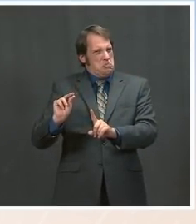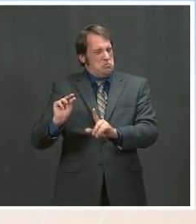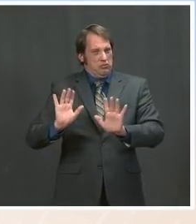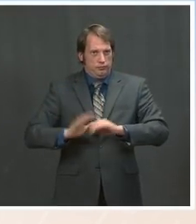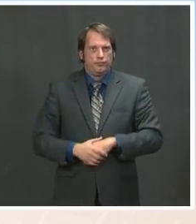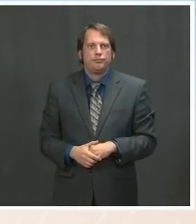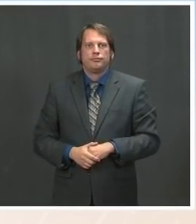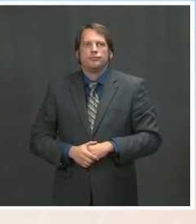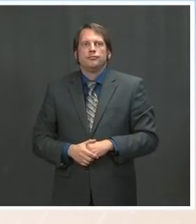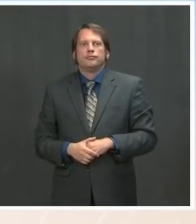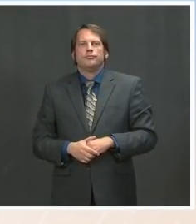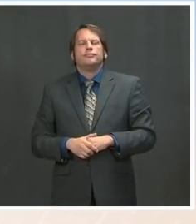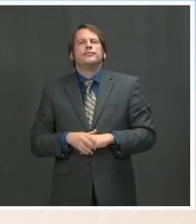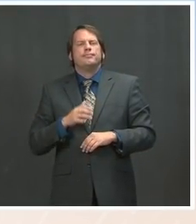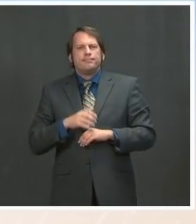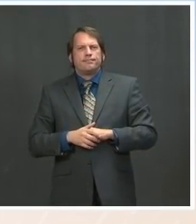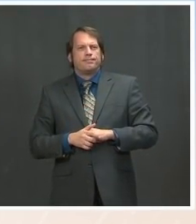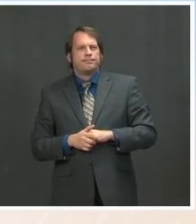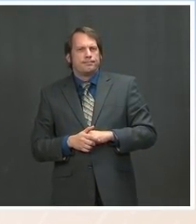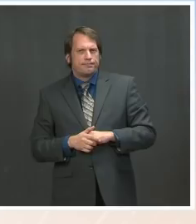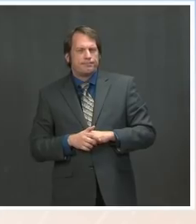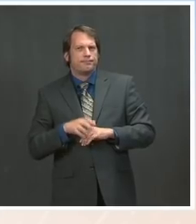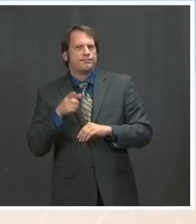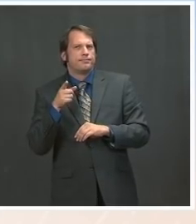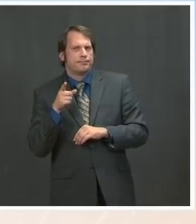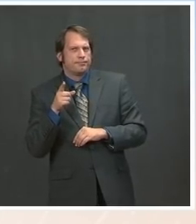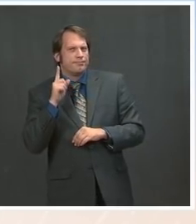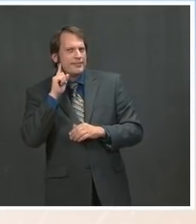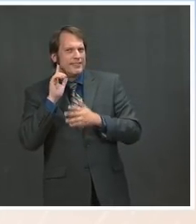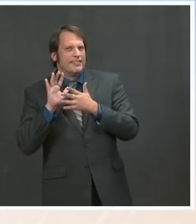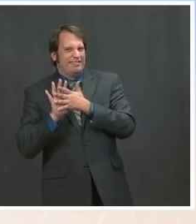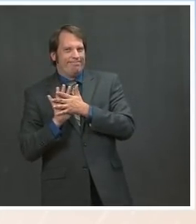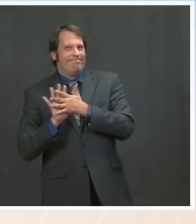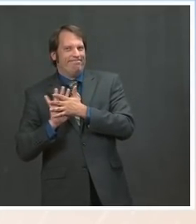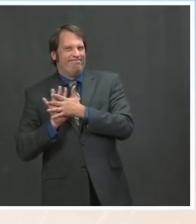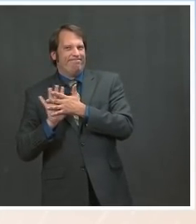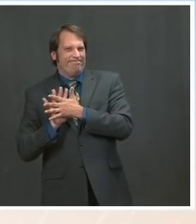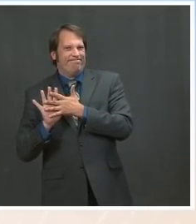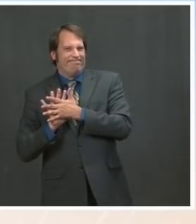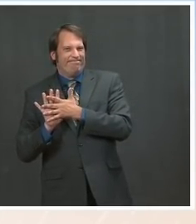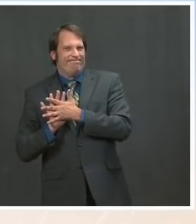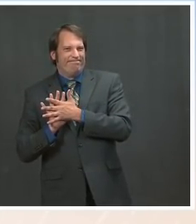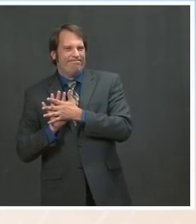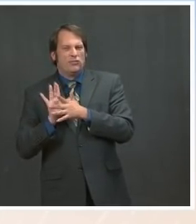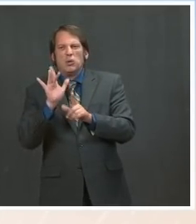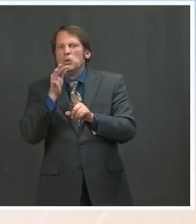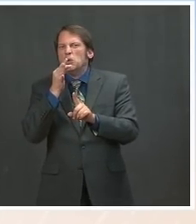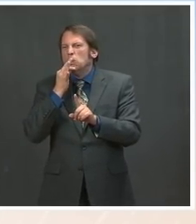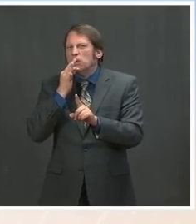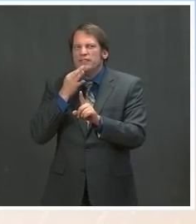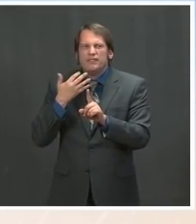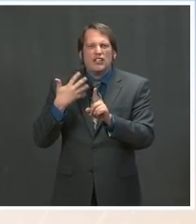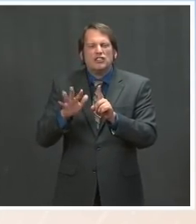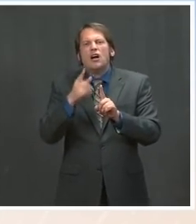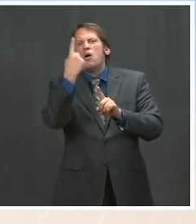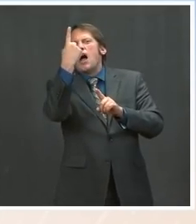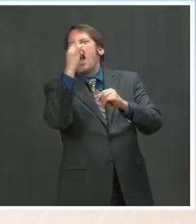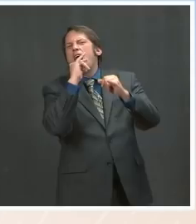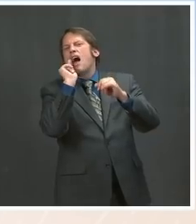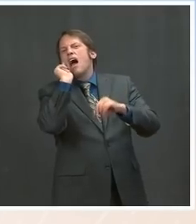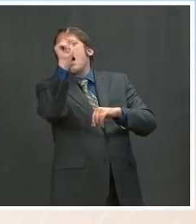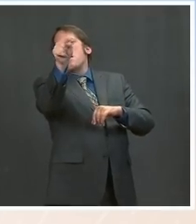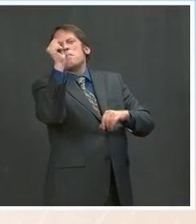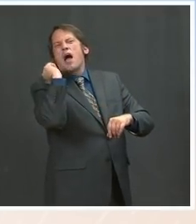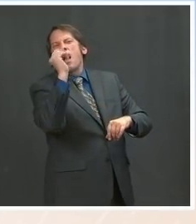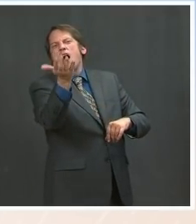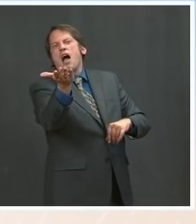meeting, the pool call? Ms. Yeah. Oh, yes. Okay, we're almost wrapped here. Let's just go to one in the back. Go ahead. Sorry, we... The The Ms. was not paying attention